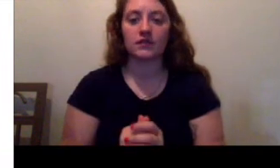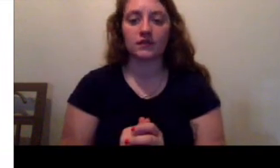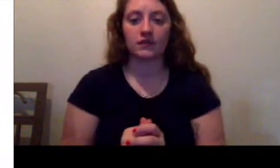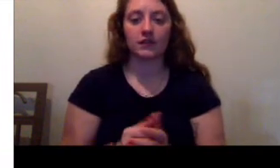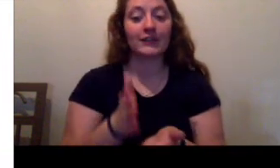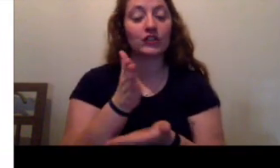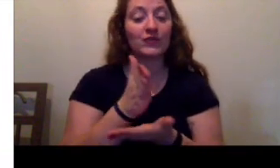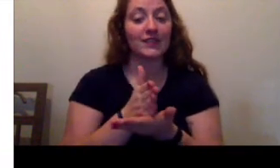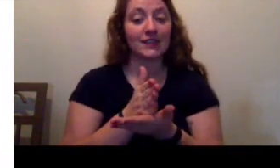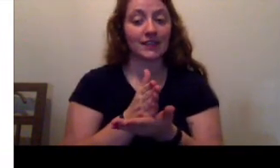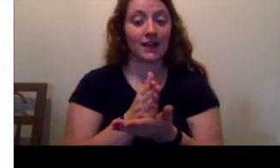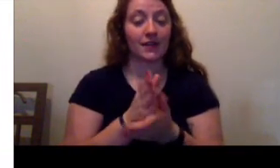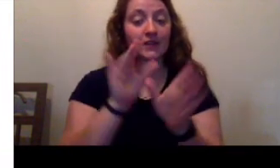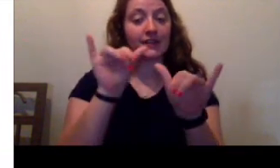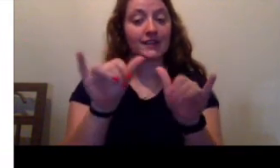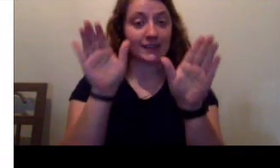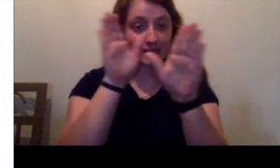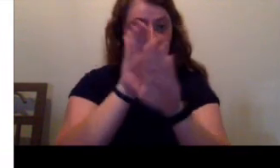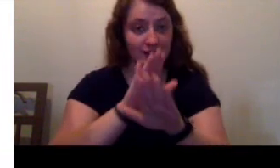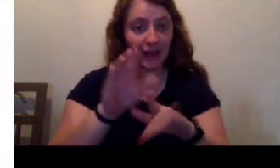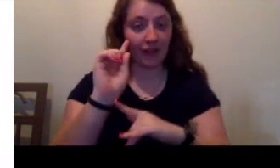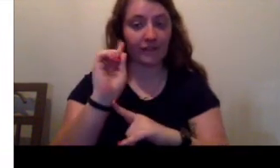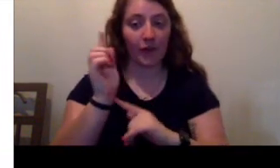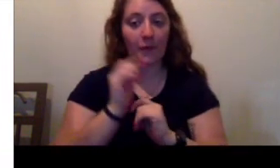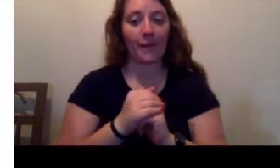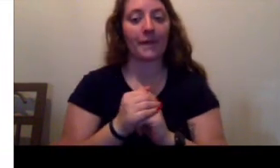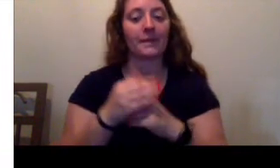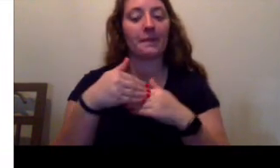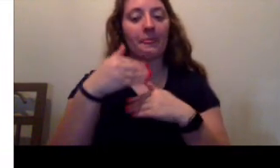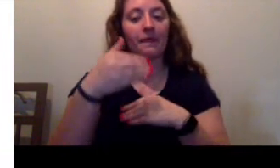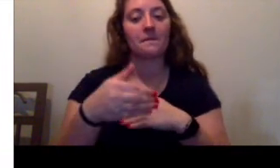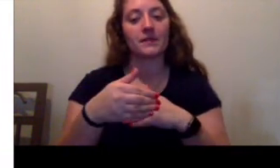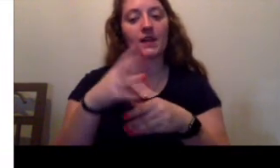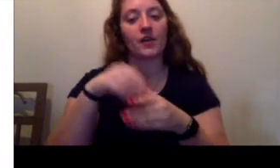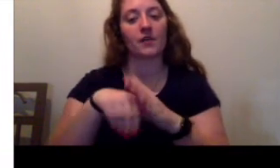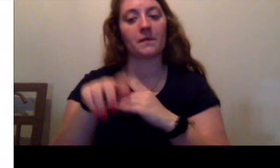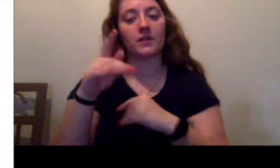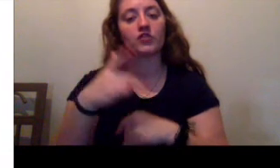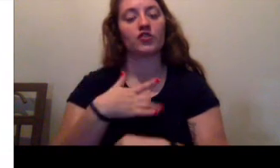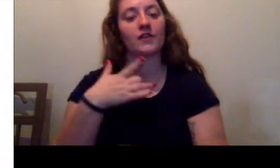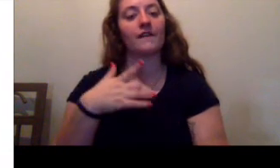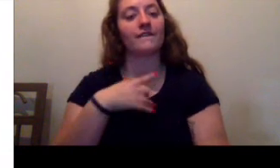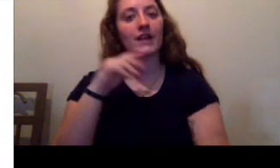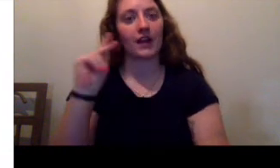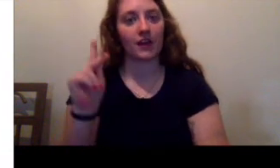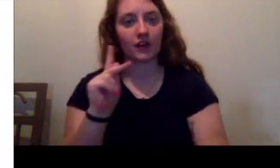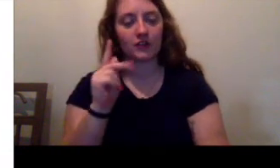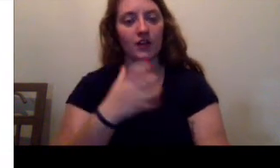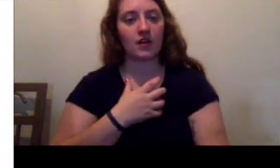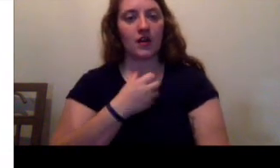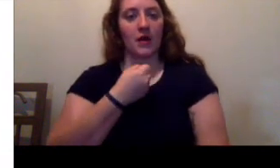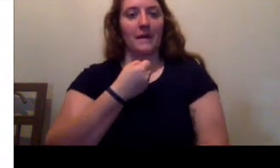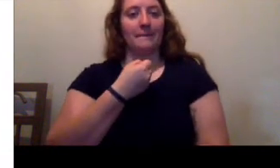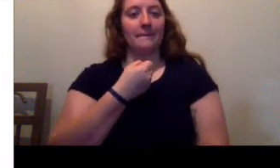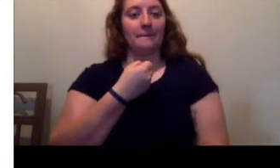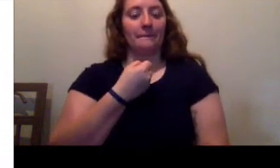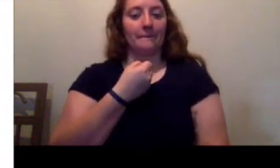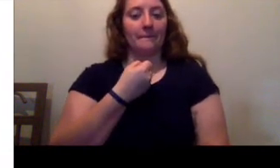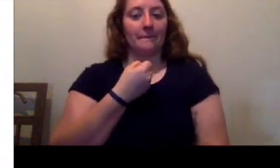stop, would stay silent for a moment, and beside her in the bed, she could feel Kirstie holding her breath.